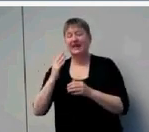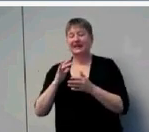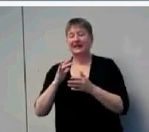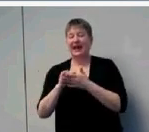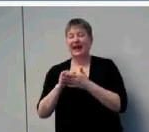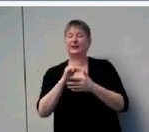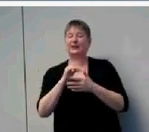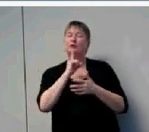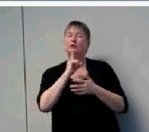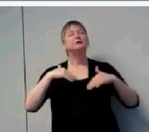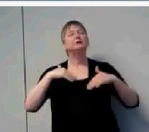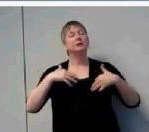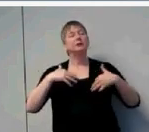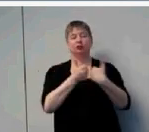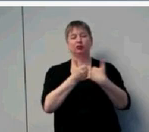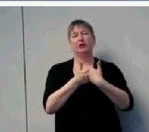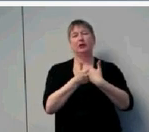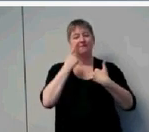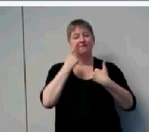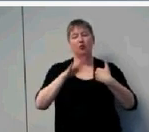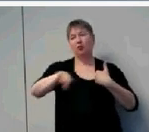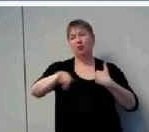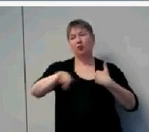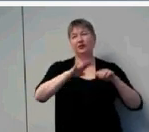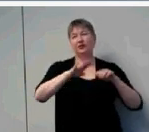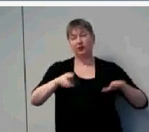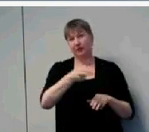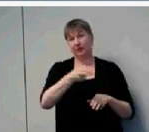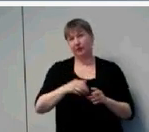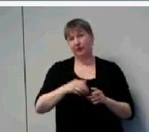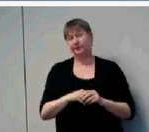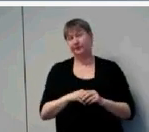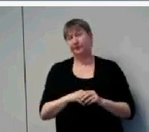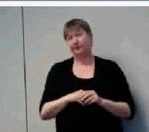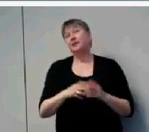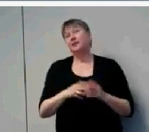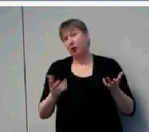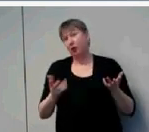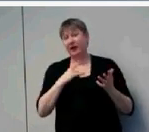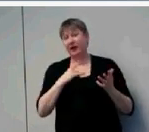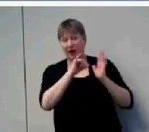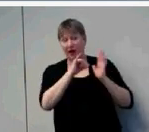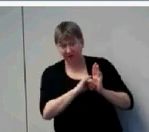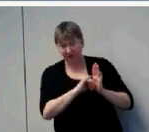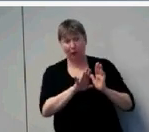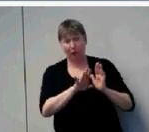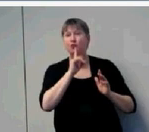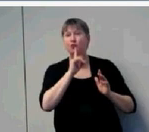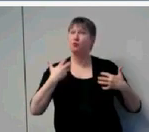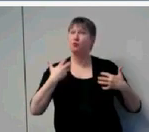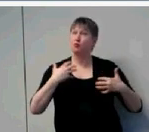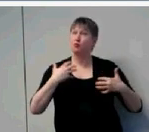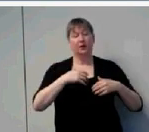for children who are hard of hearing, because those might be areas that we want to be more vigilant about or give more